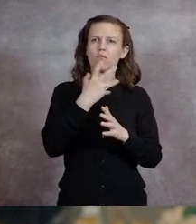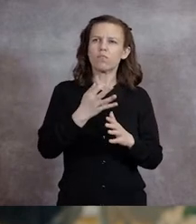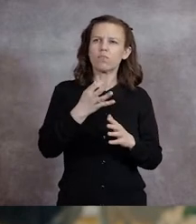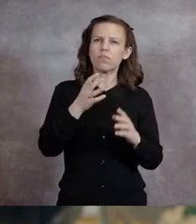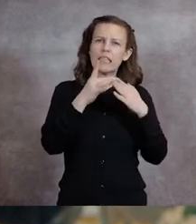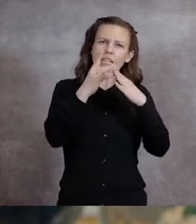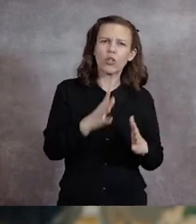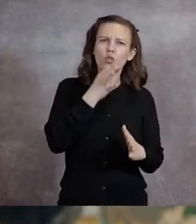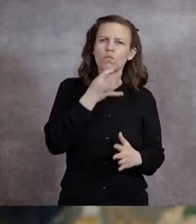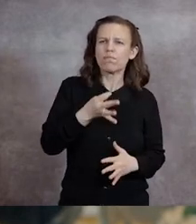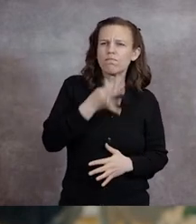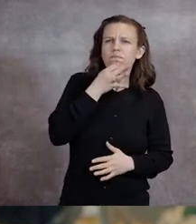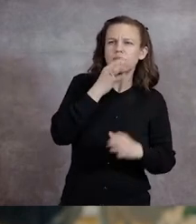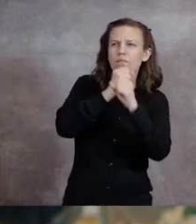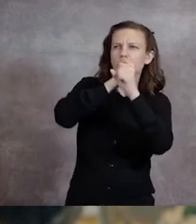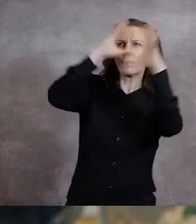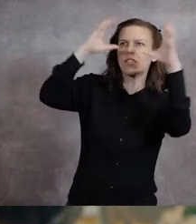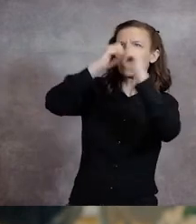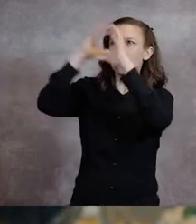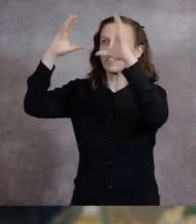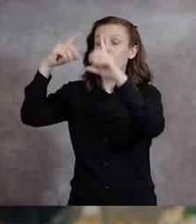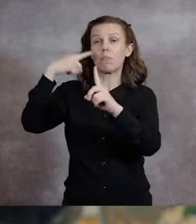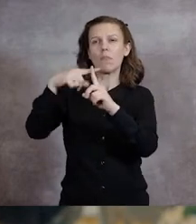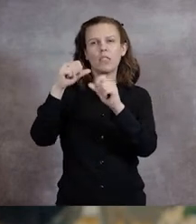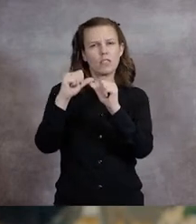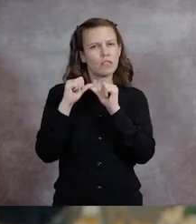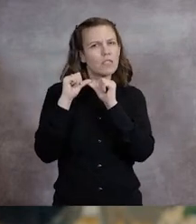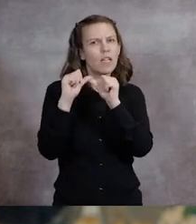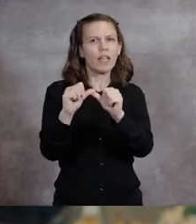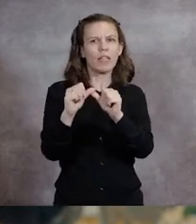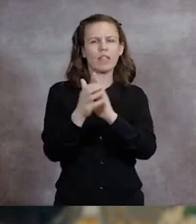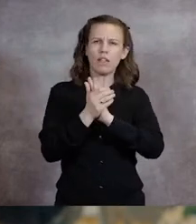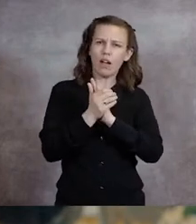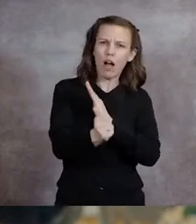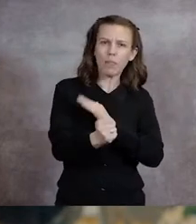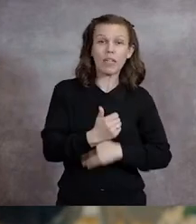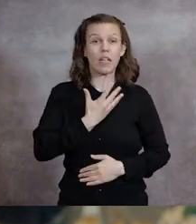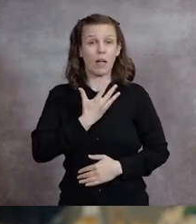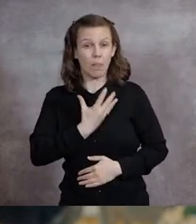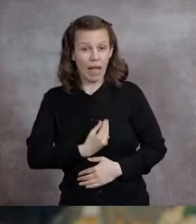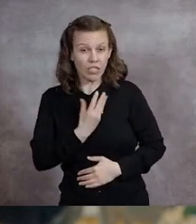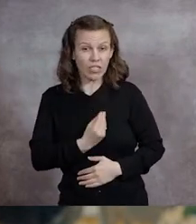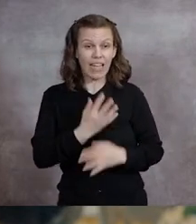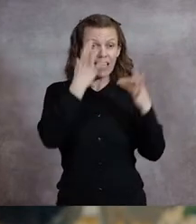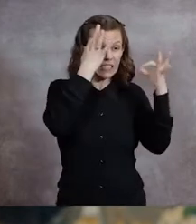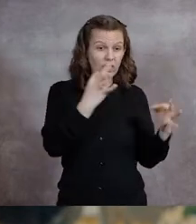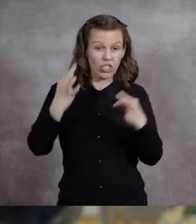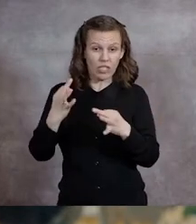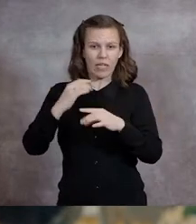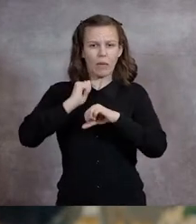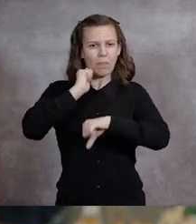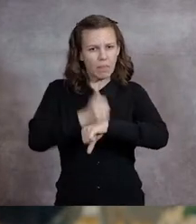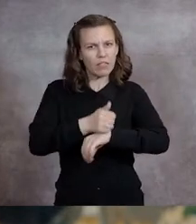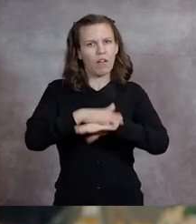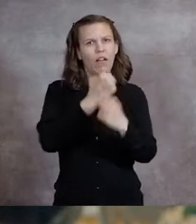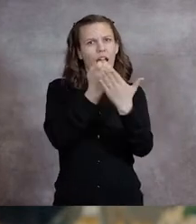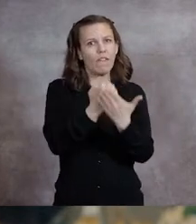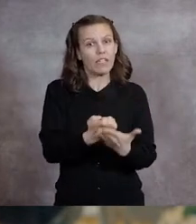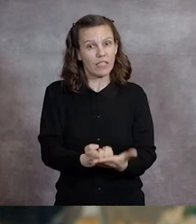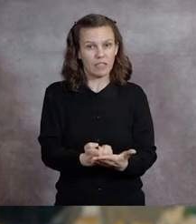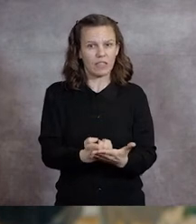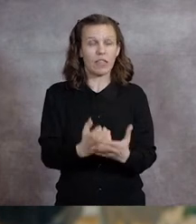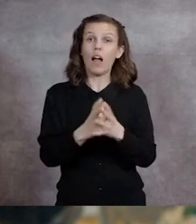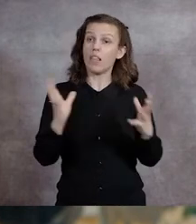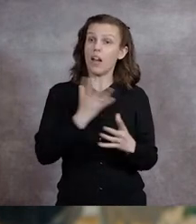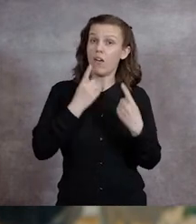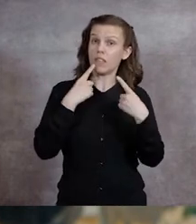and steady, competent, and compassionate evidence-based decision making. A great deal of our success